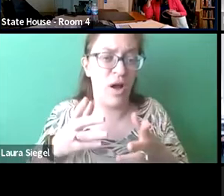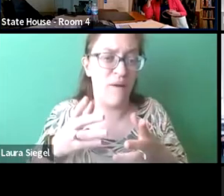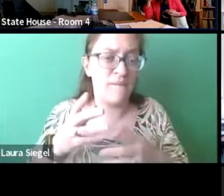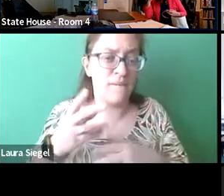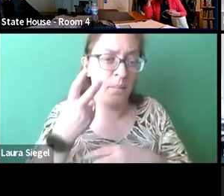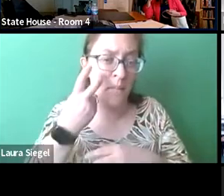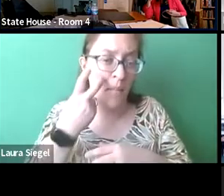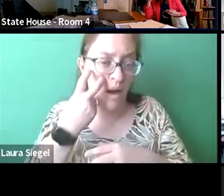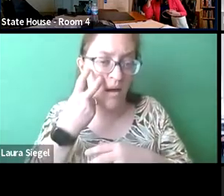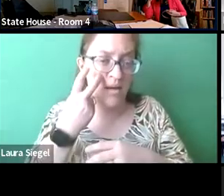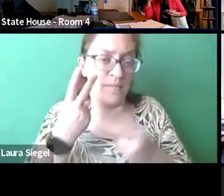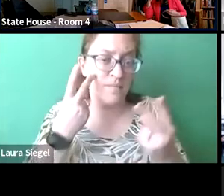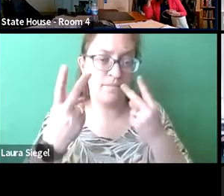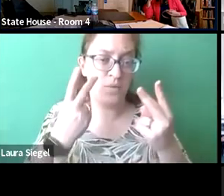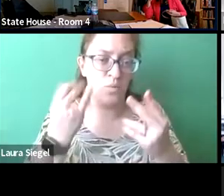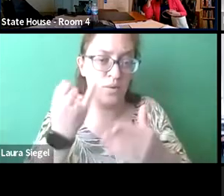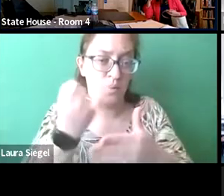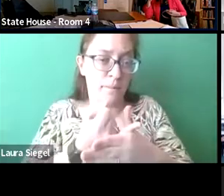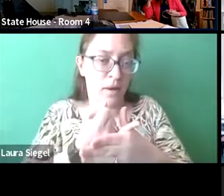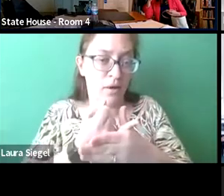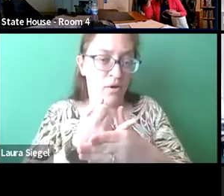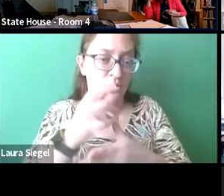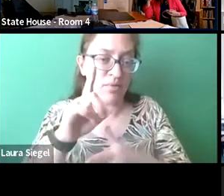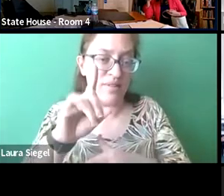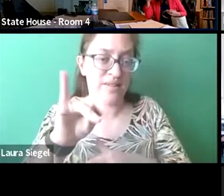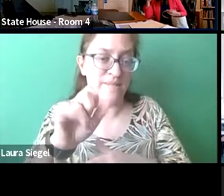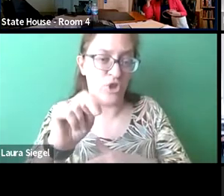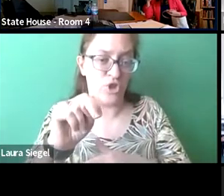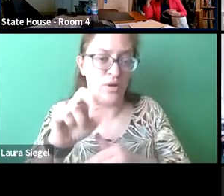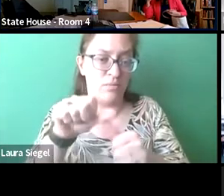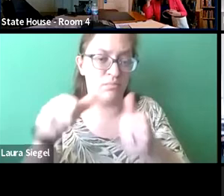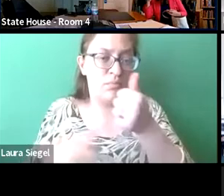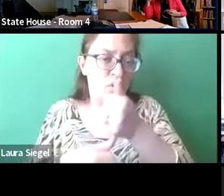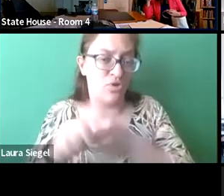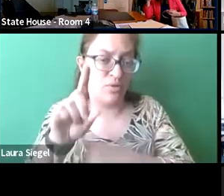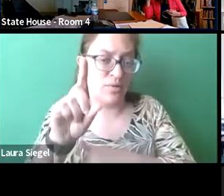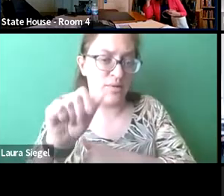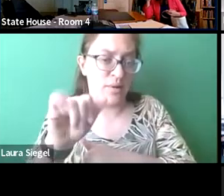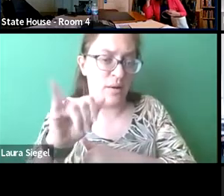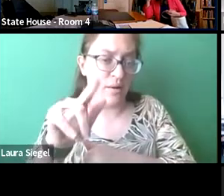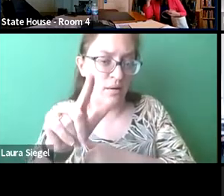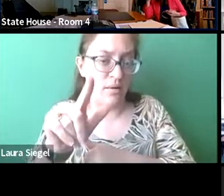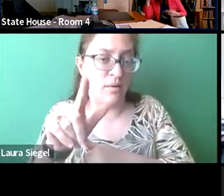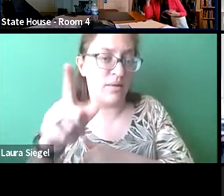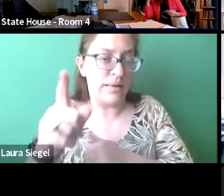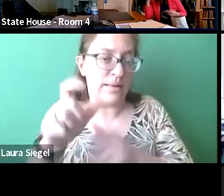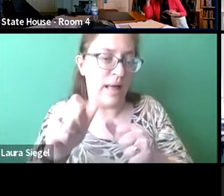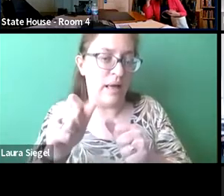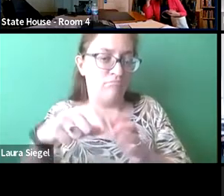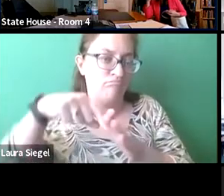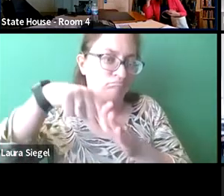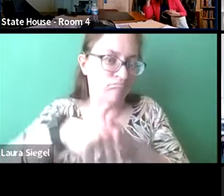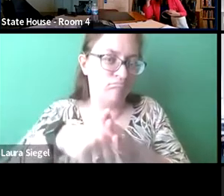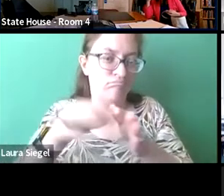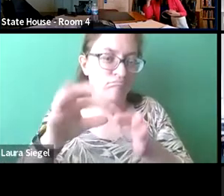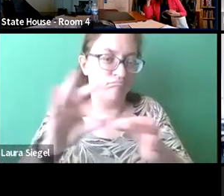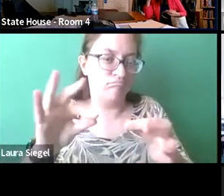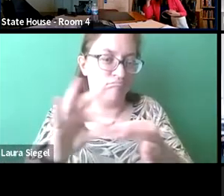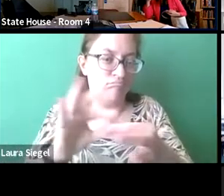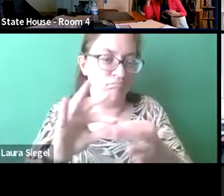I, I do have a colleague who's the director of deaf, uh, of blind and visual impairment. Um, and they work